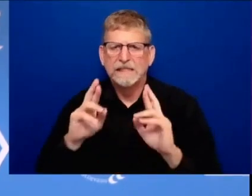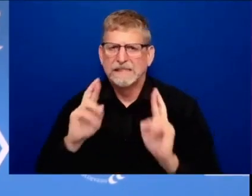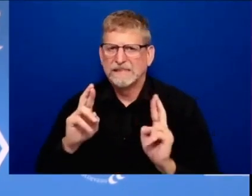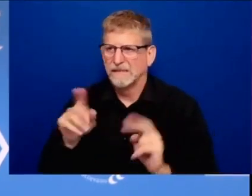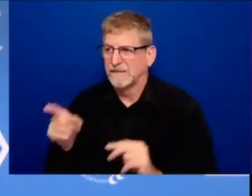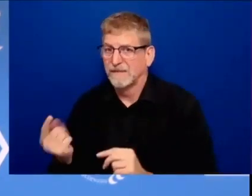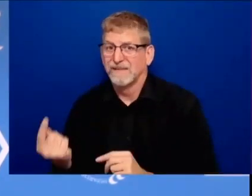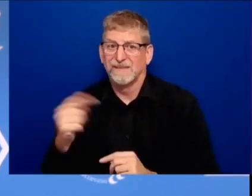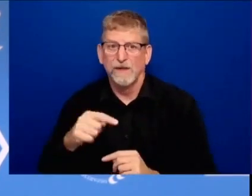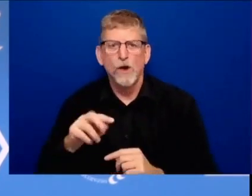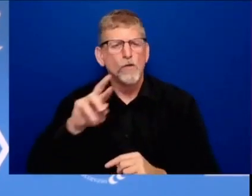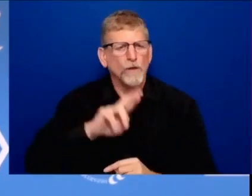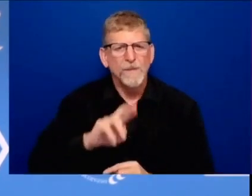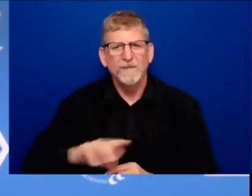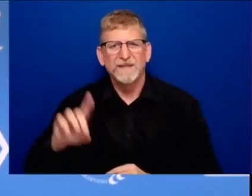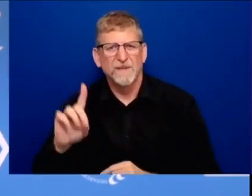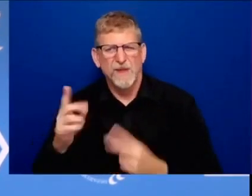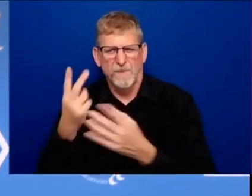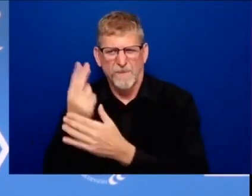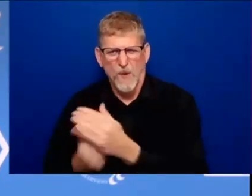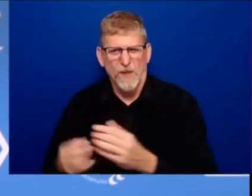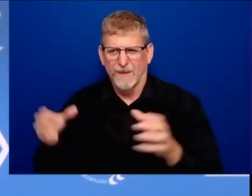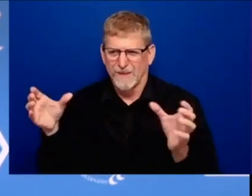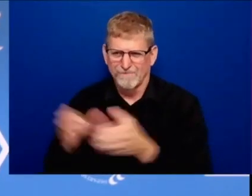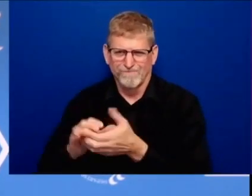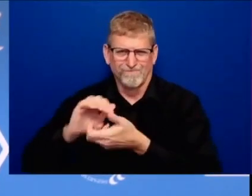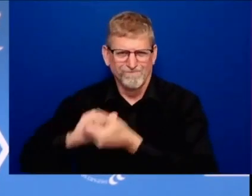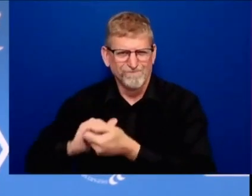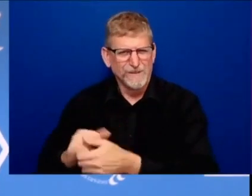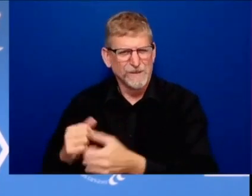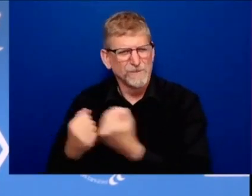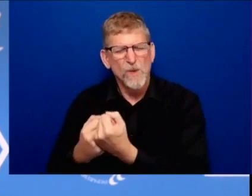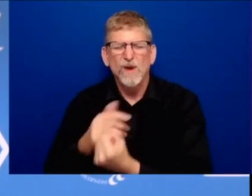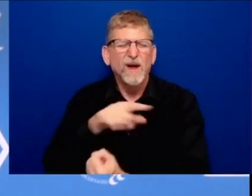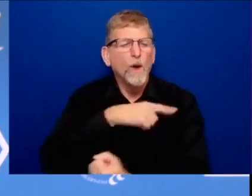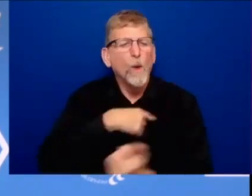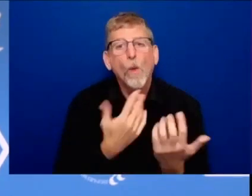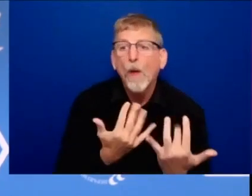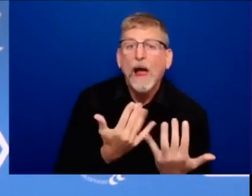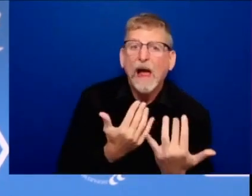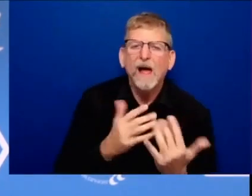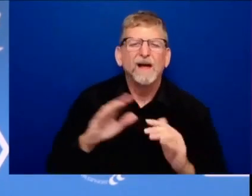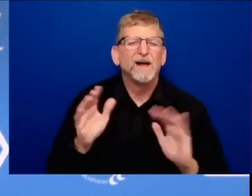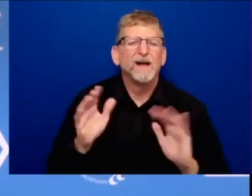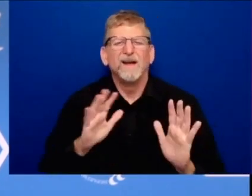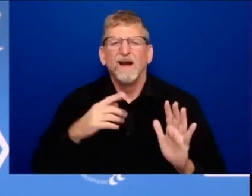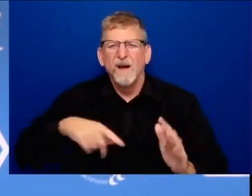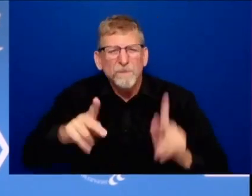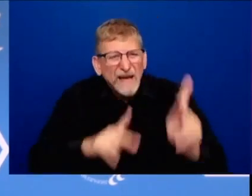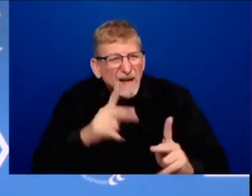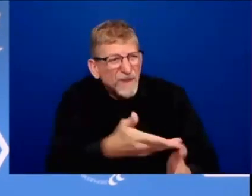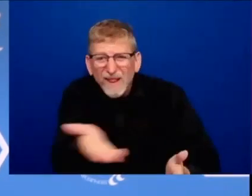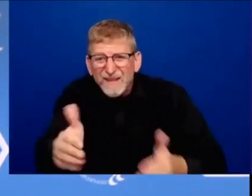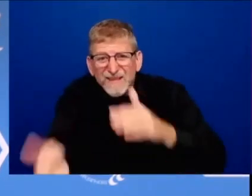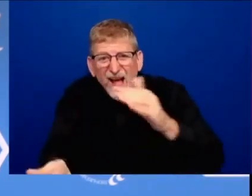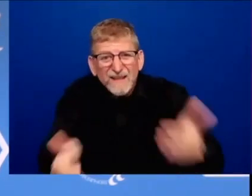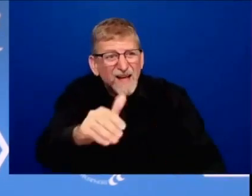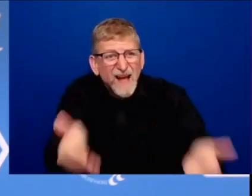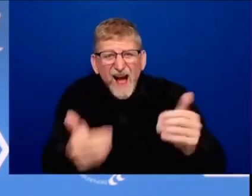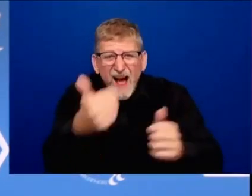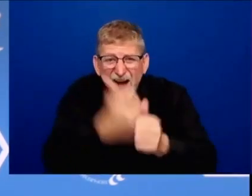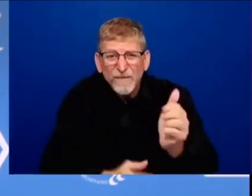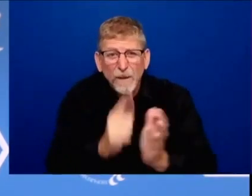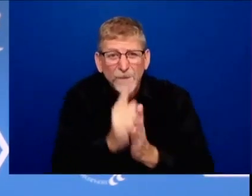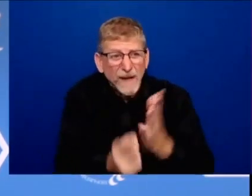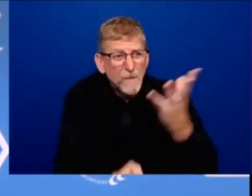people are dying every minute from this pandemic and we're suffering profound economic